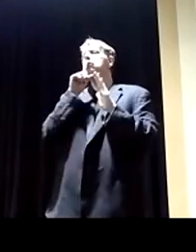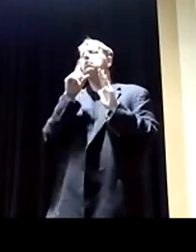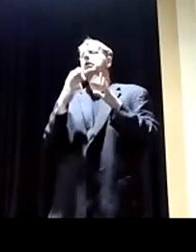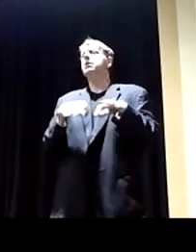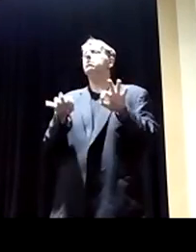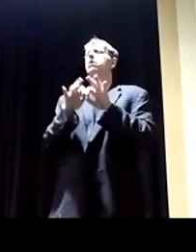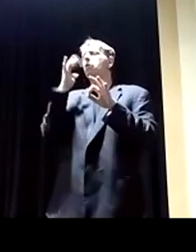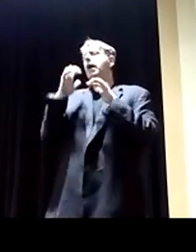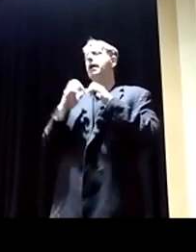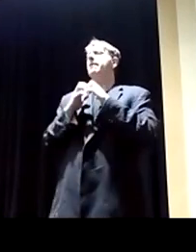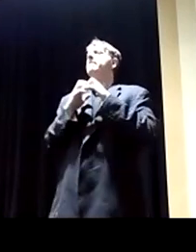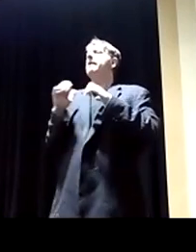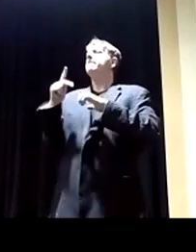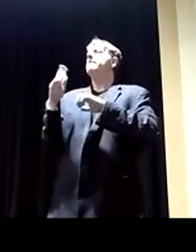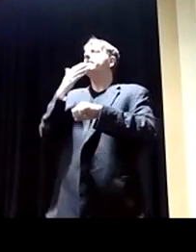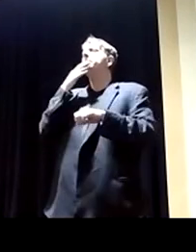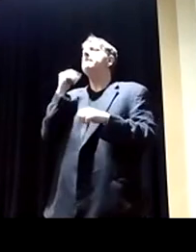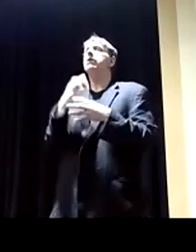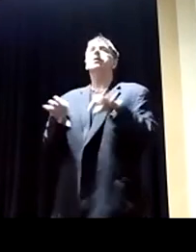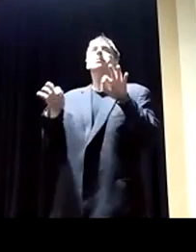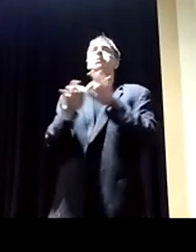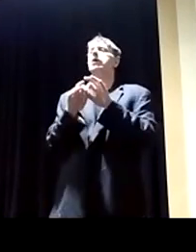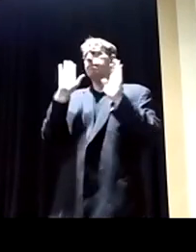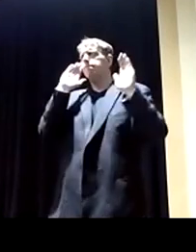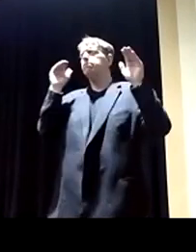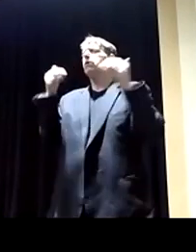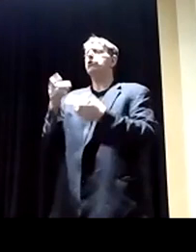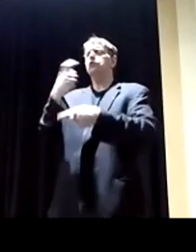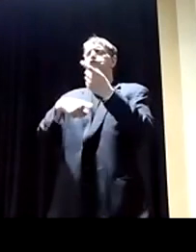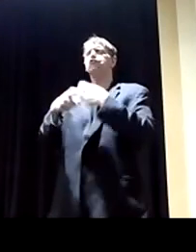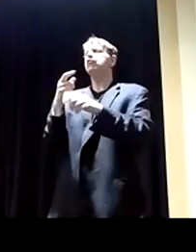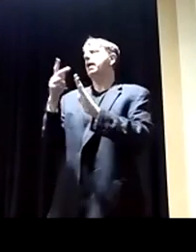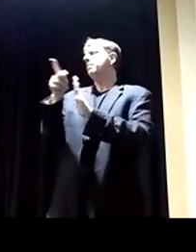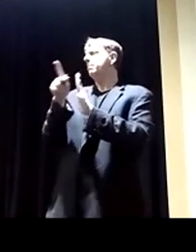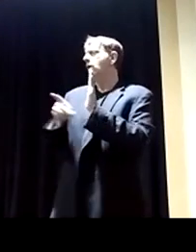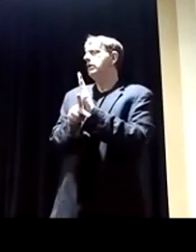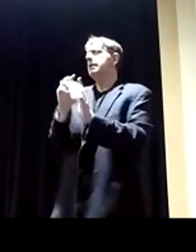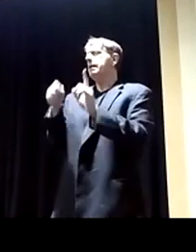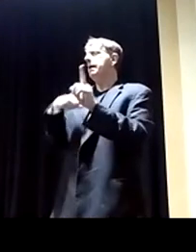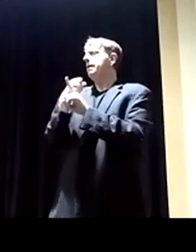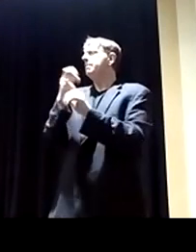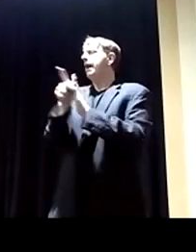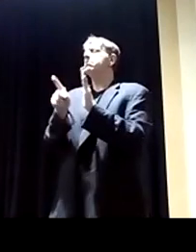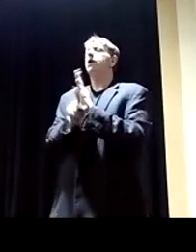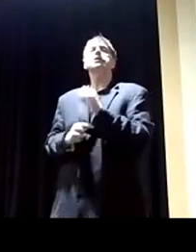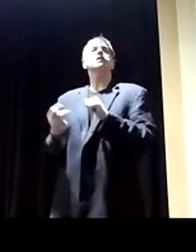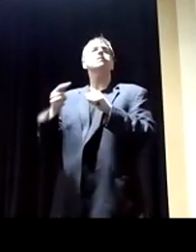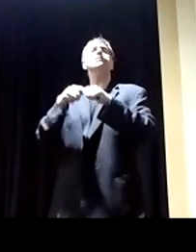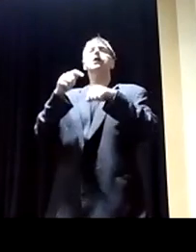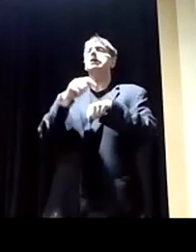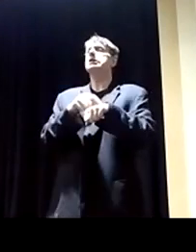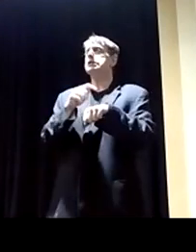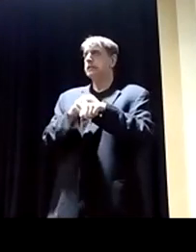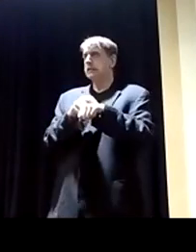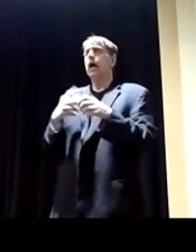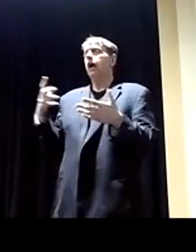Back Better is important, is because it deals with trade policy and industry policy. This is the first time in which we have a president who says, we're going